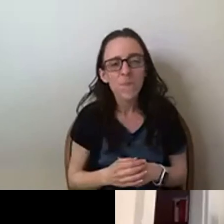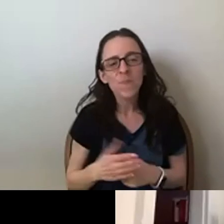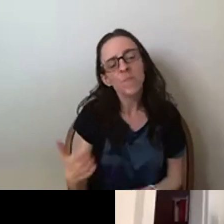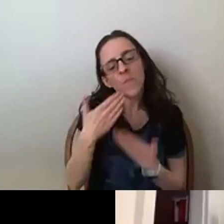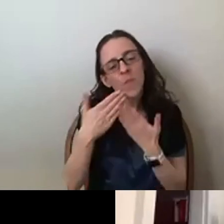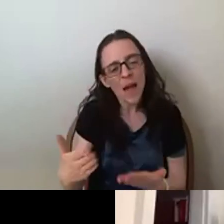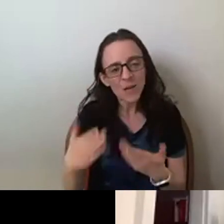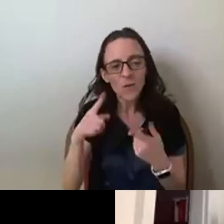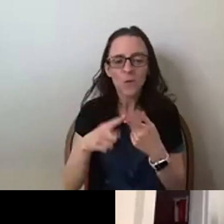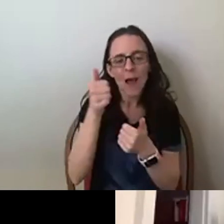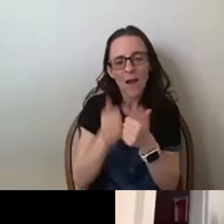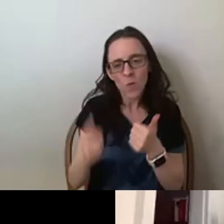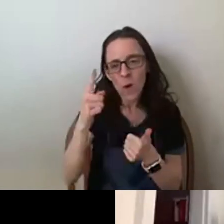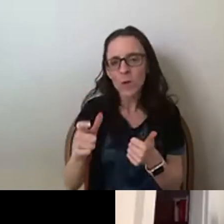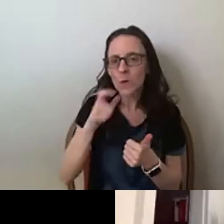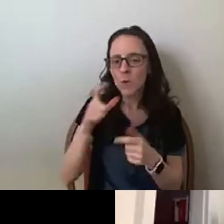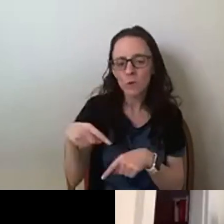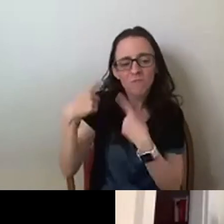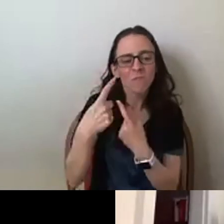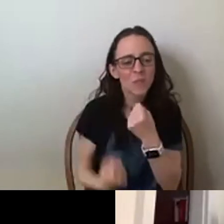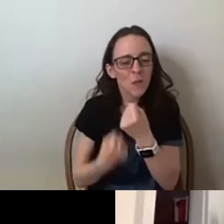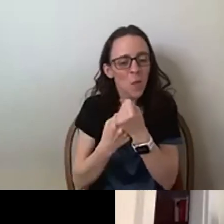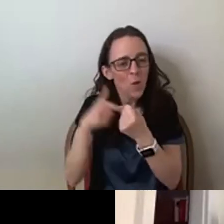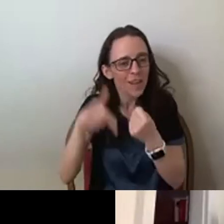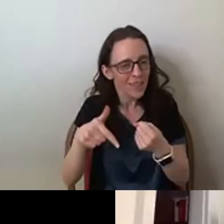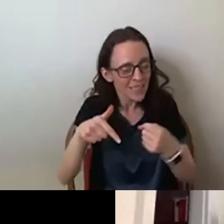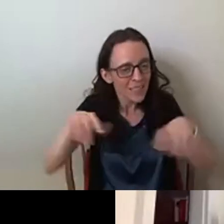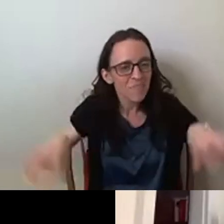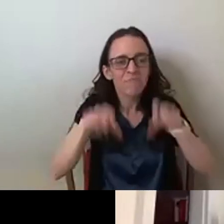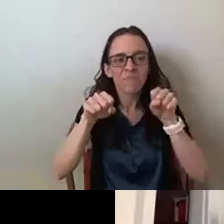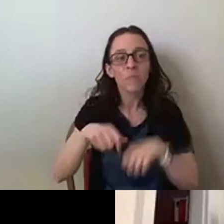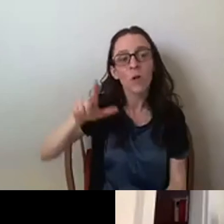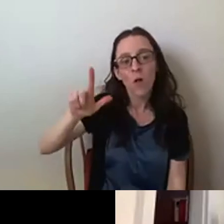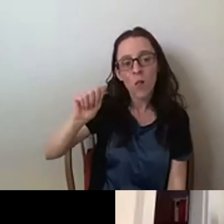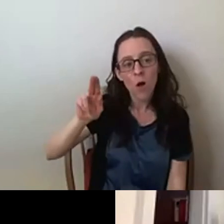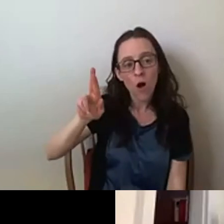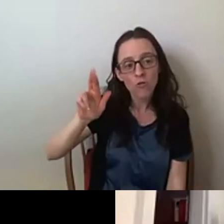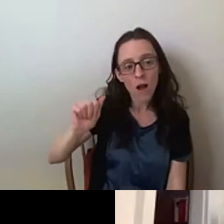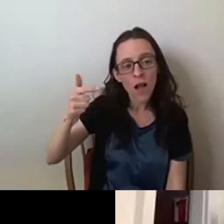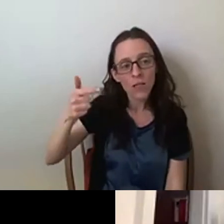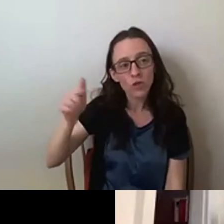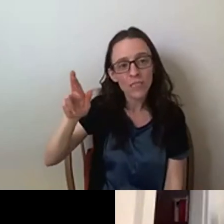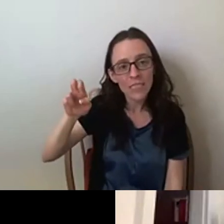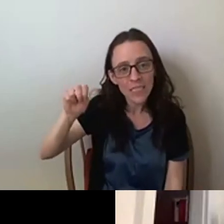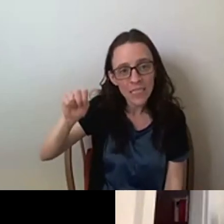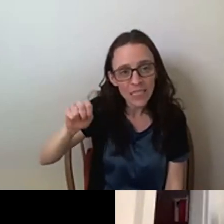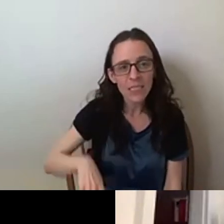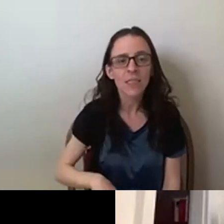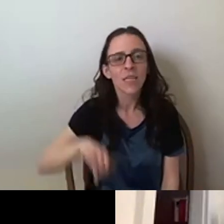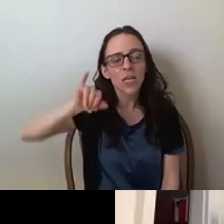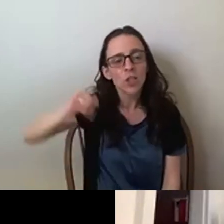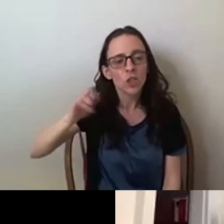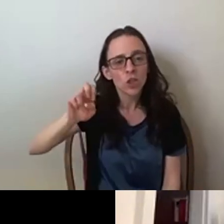everybody who has supported putting this together, Laura Green, who's been in the lead, as well as Gabby Fiorenza and Jen Grieve, who have